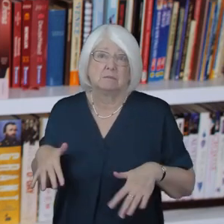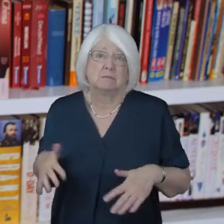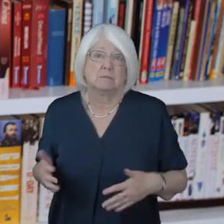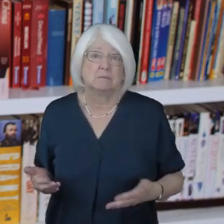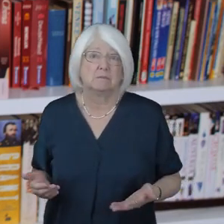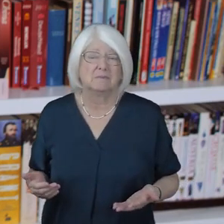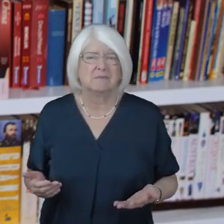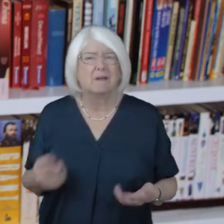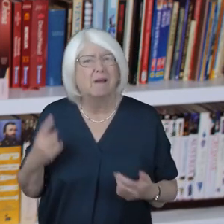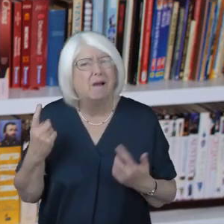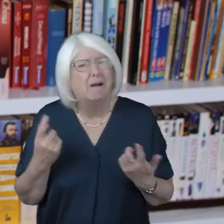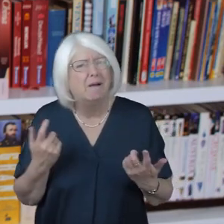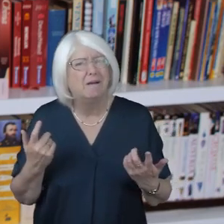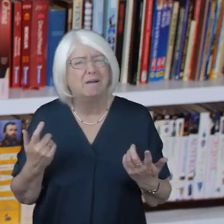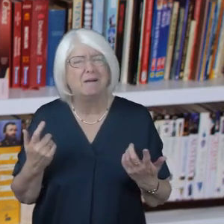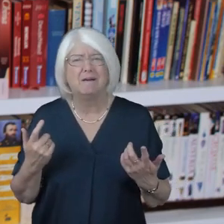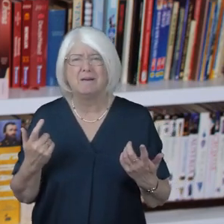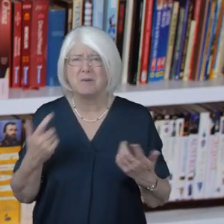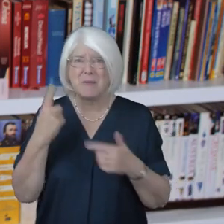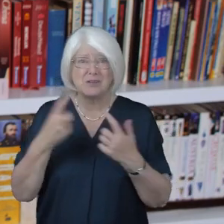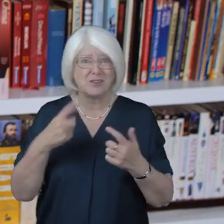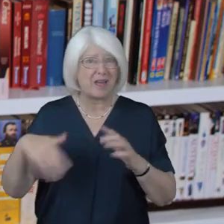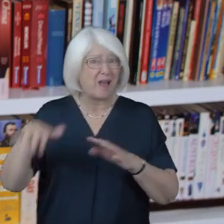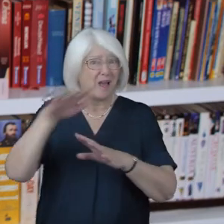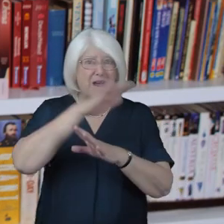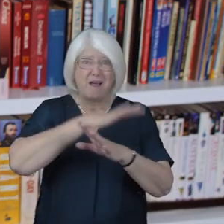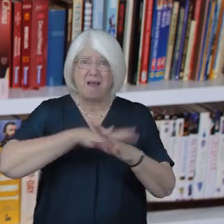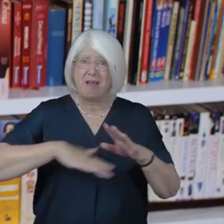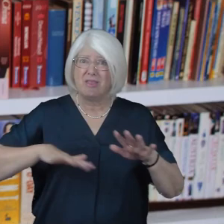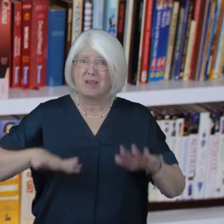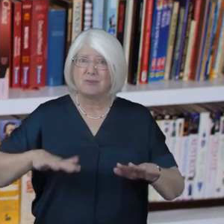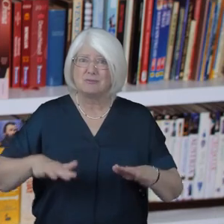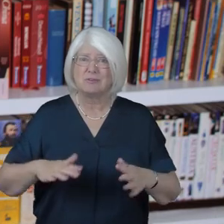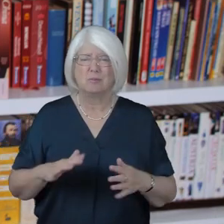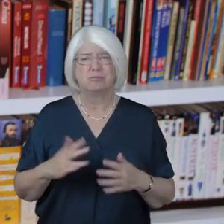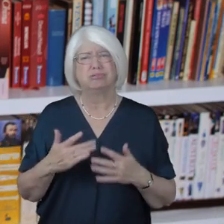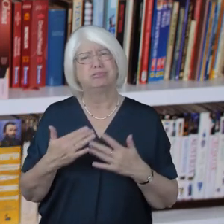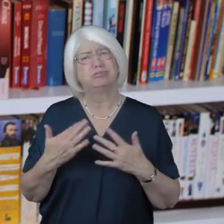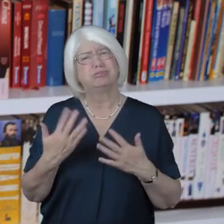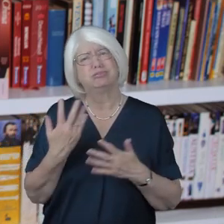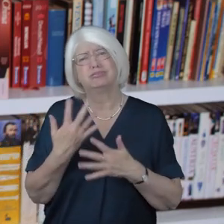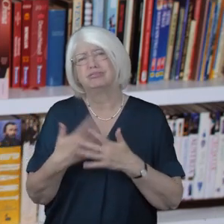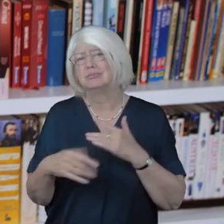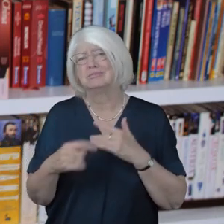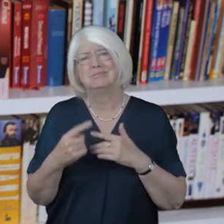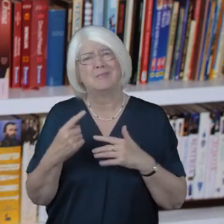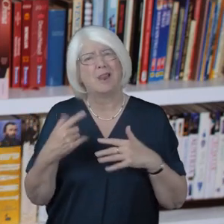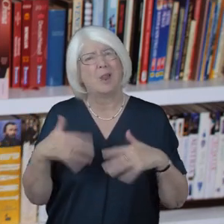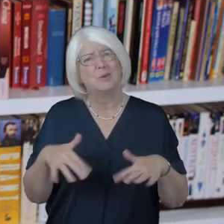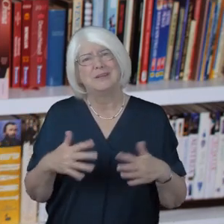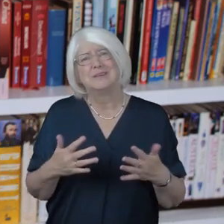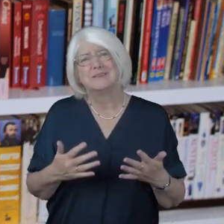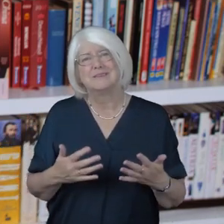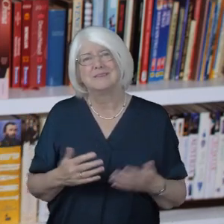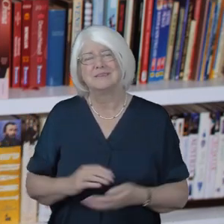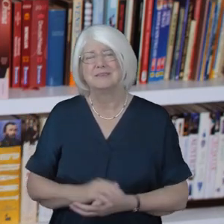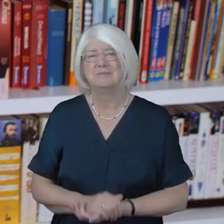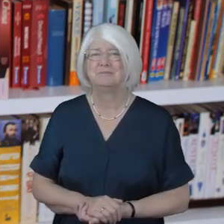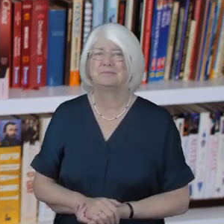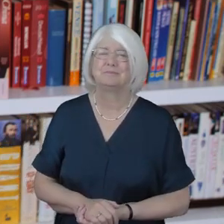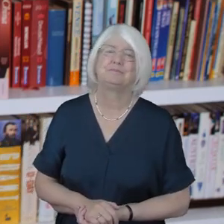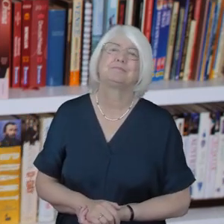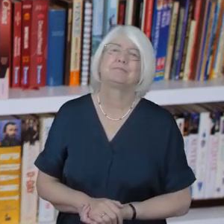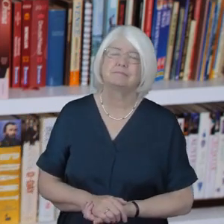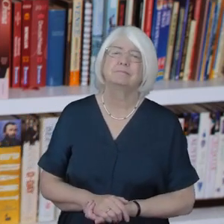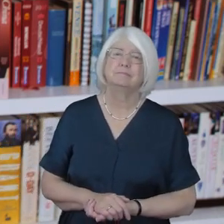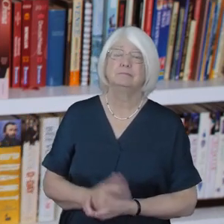imagine that multiplied across the country and that's a lot of loneliness but where people are visited